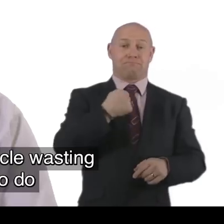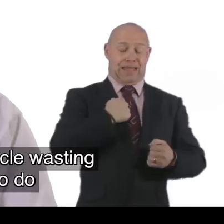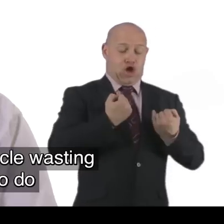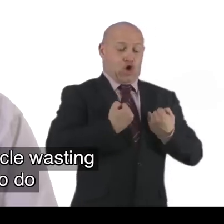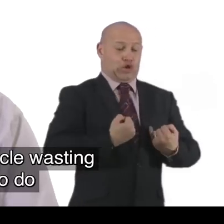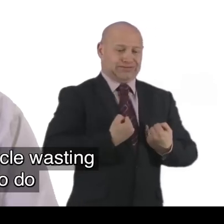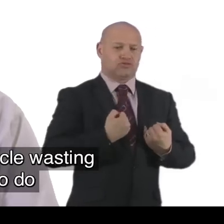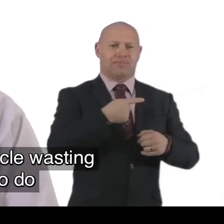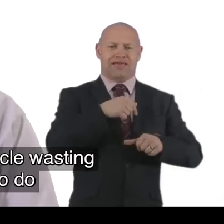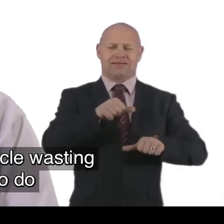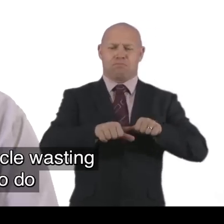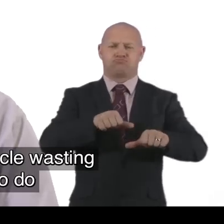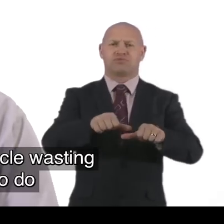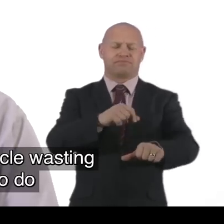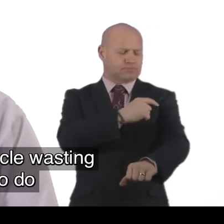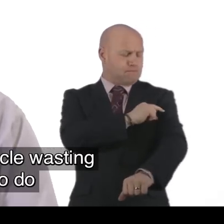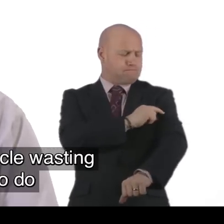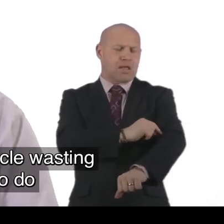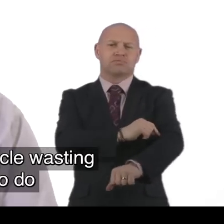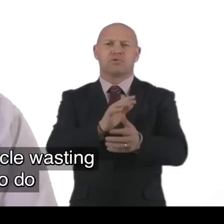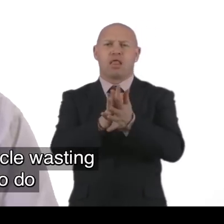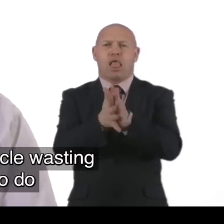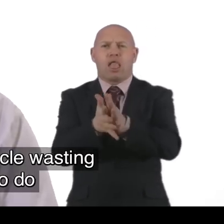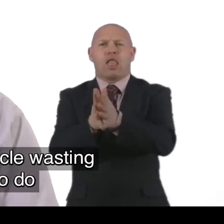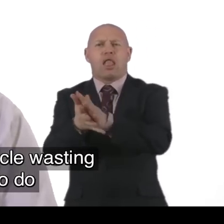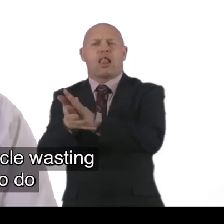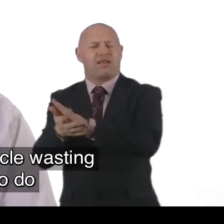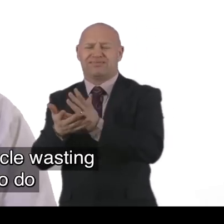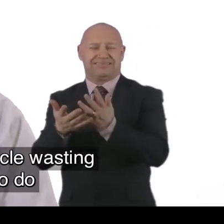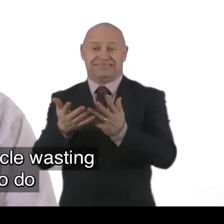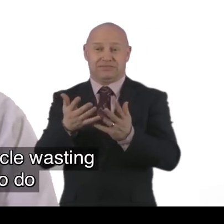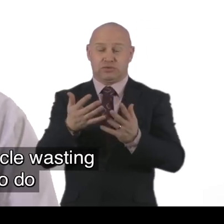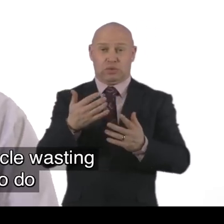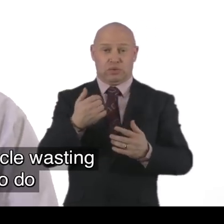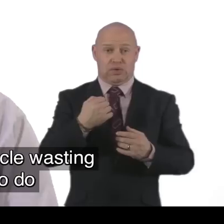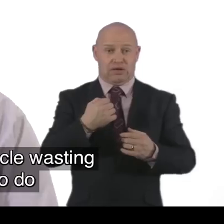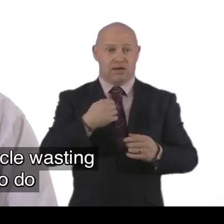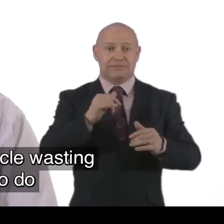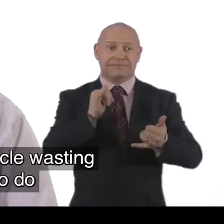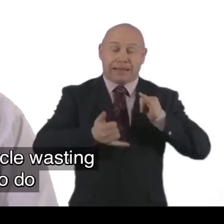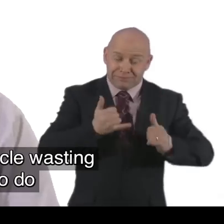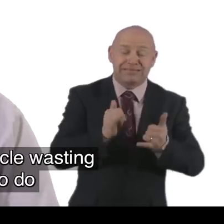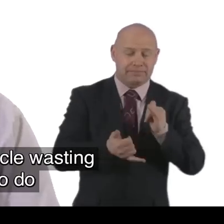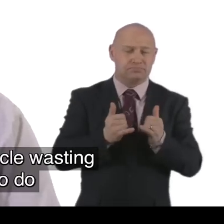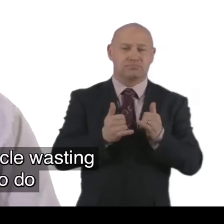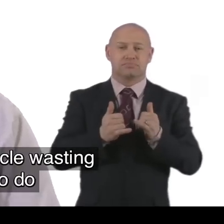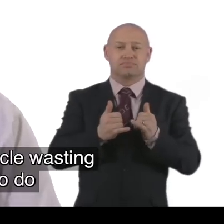I also. The condition I have. Is a progressive muscle. With. Wasting condition. And. Um.